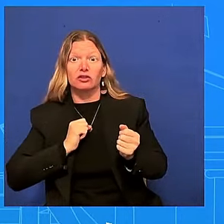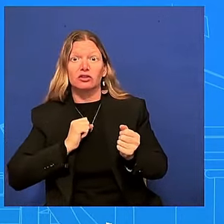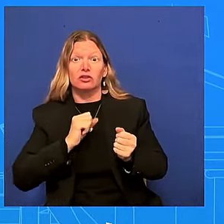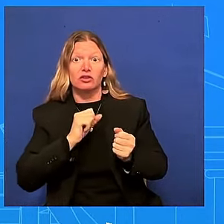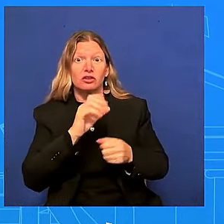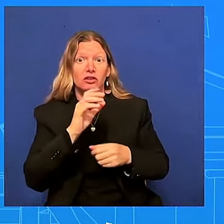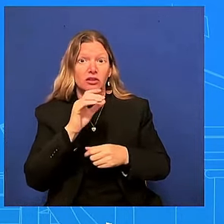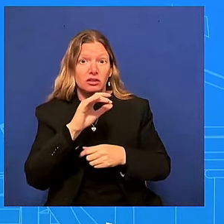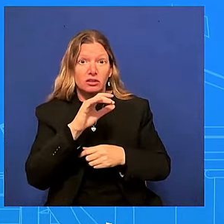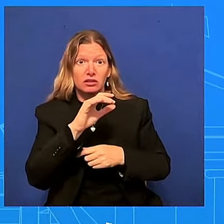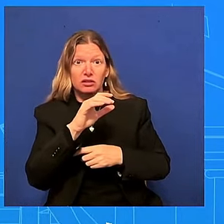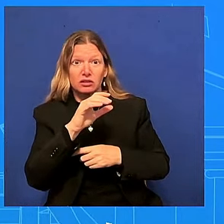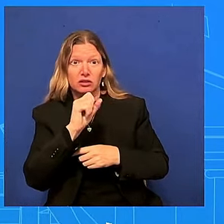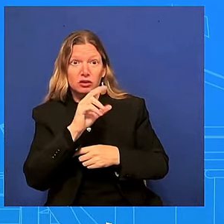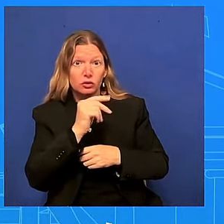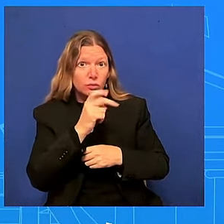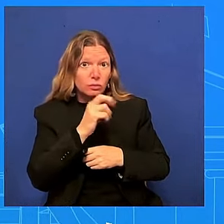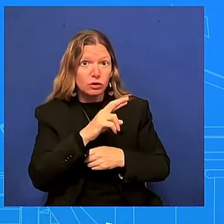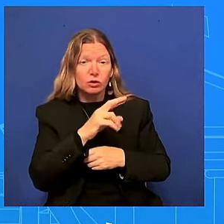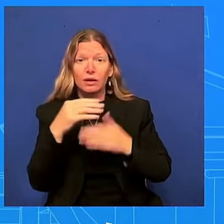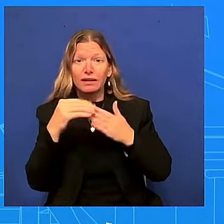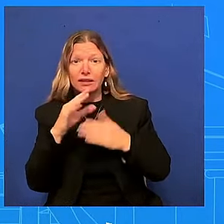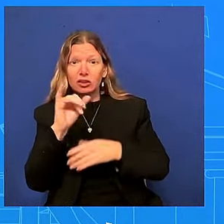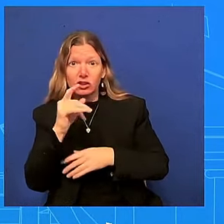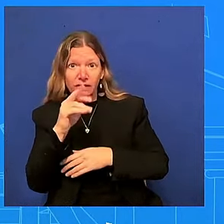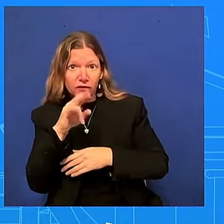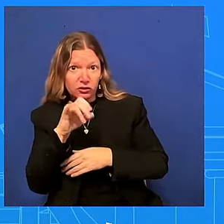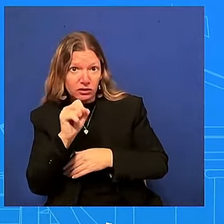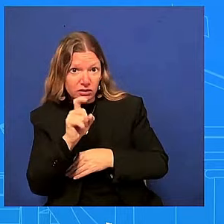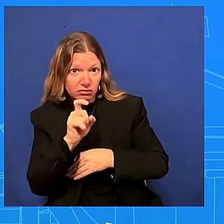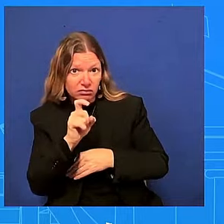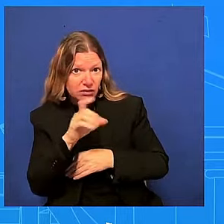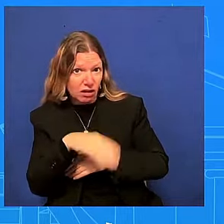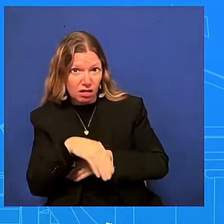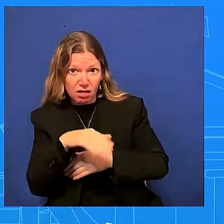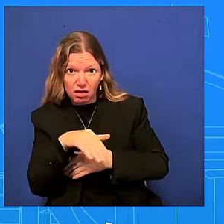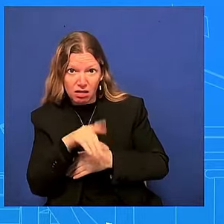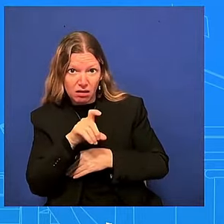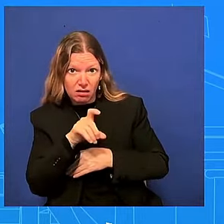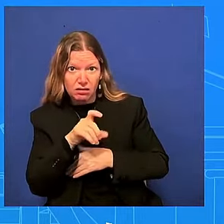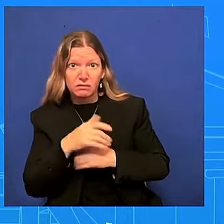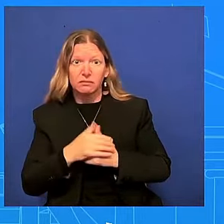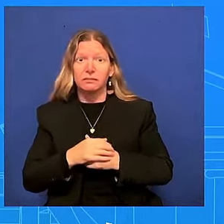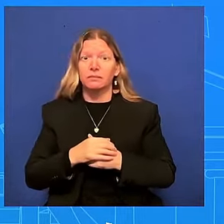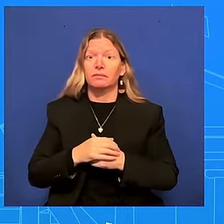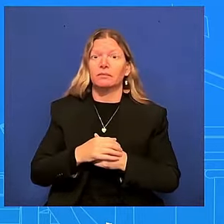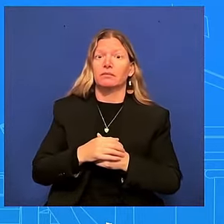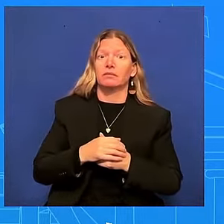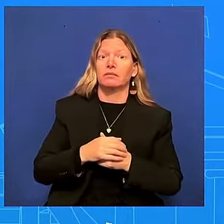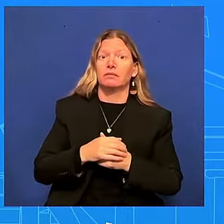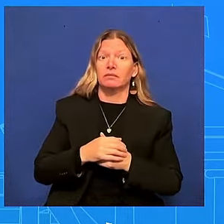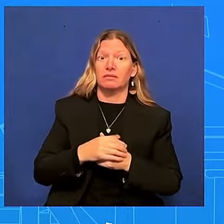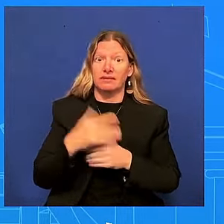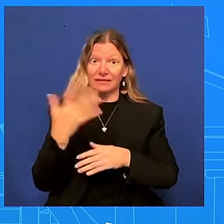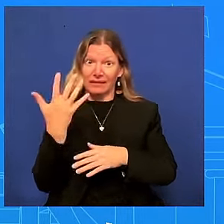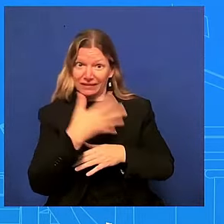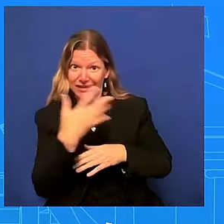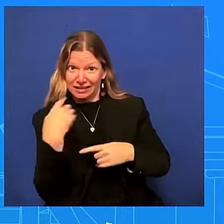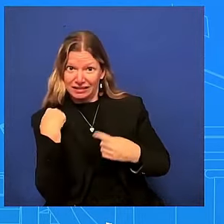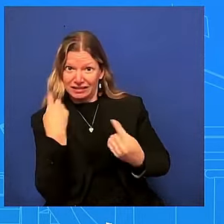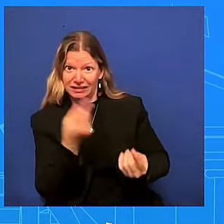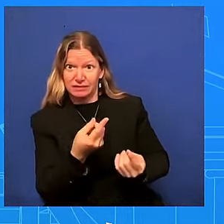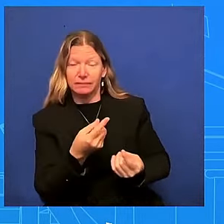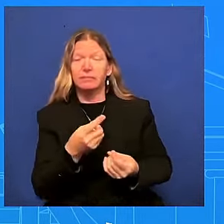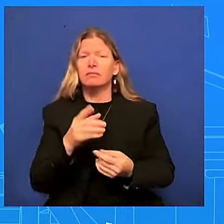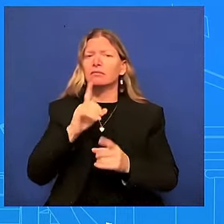don't have anything beyond the reason though it's been five days well i i know i i hear you i hear i addressed this moments ago the president was on the road for